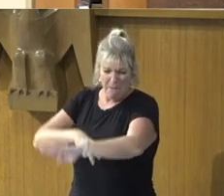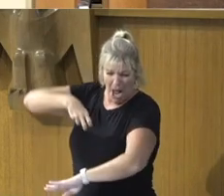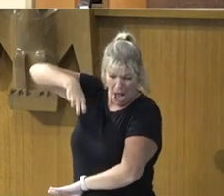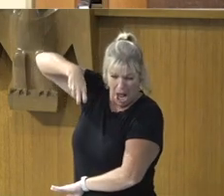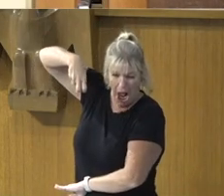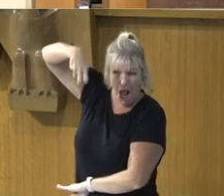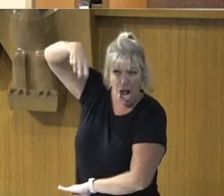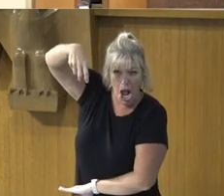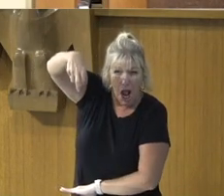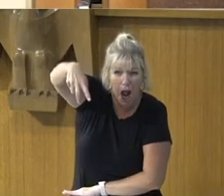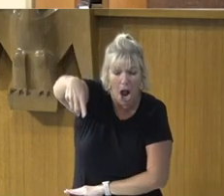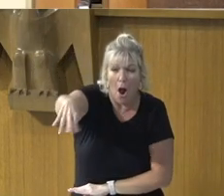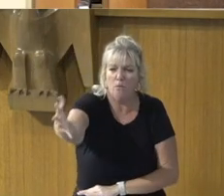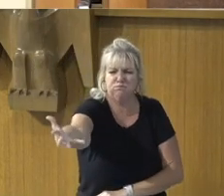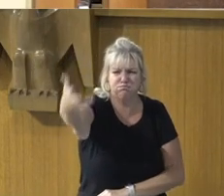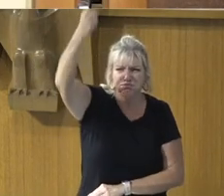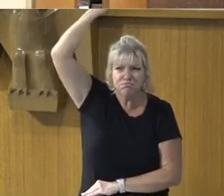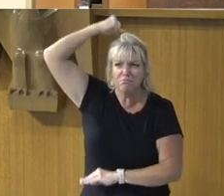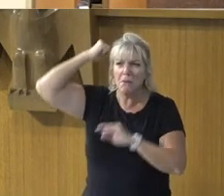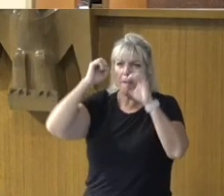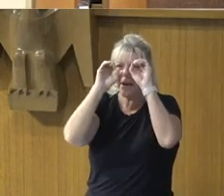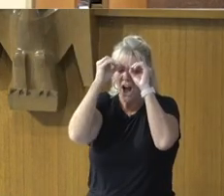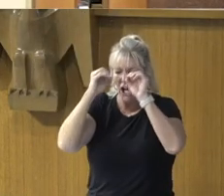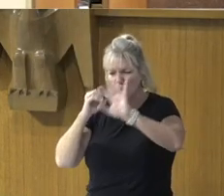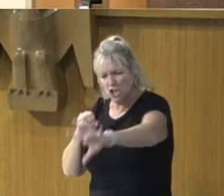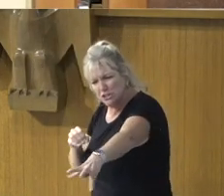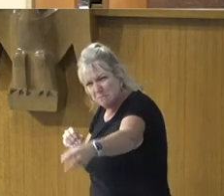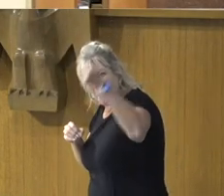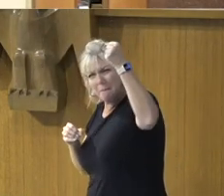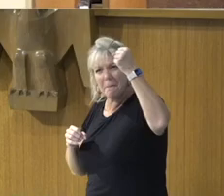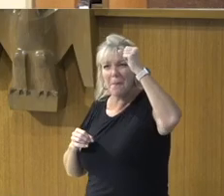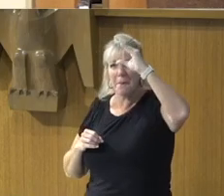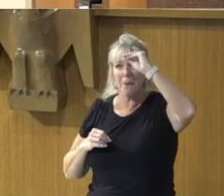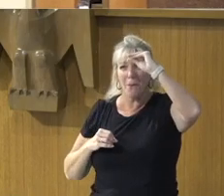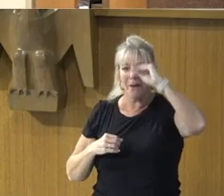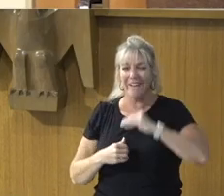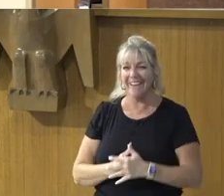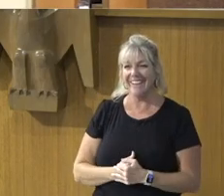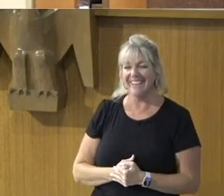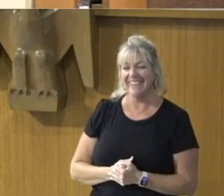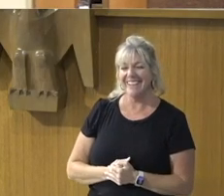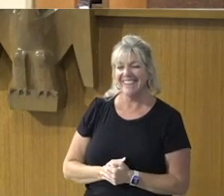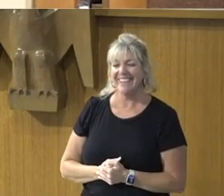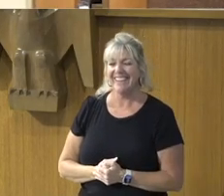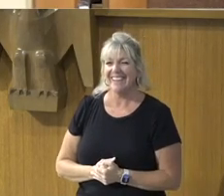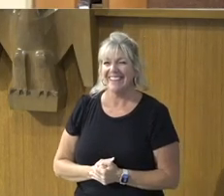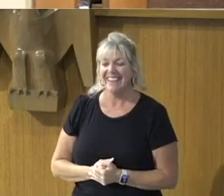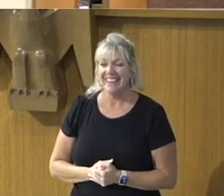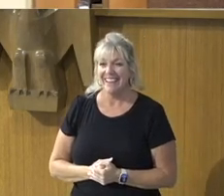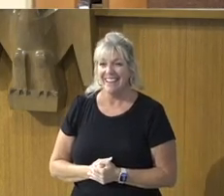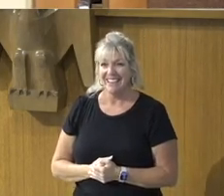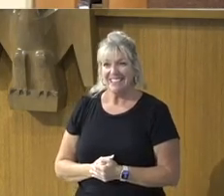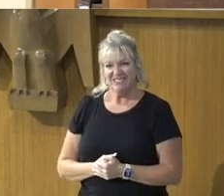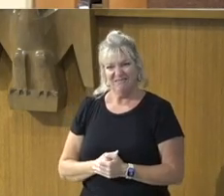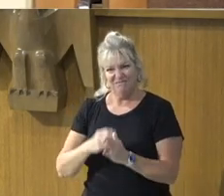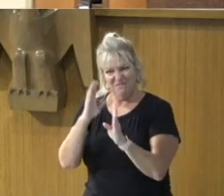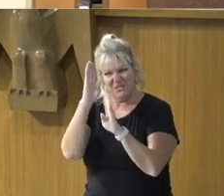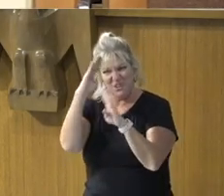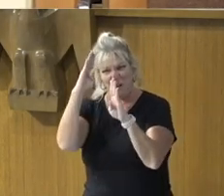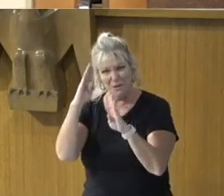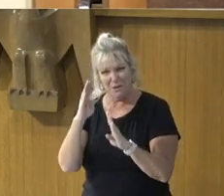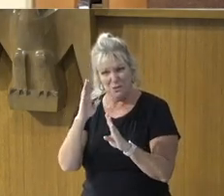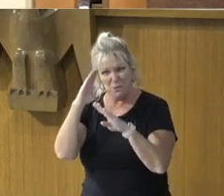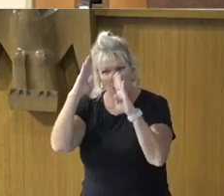He grabbed the binoculars with one hand, And the lad behind him, With the other, For the remark, Had struck